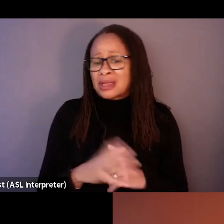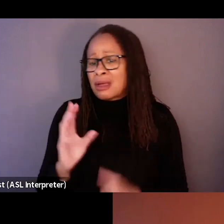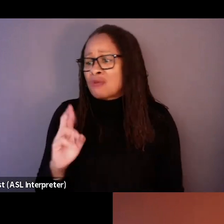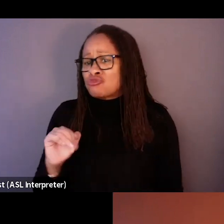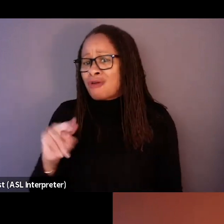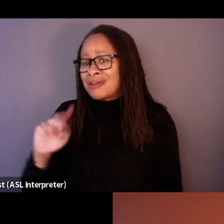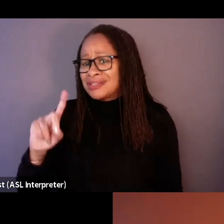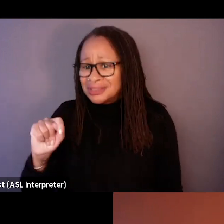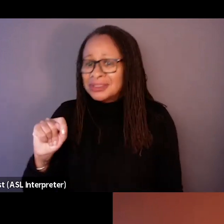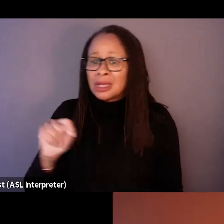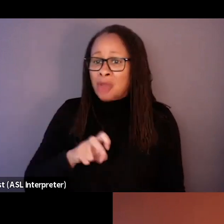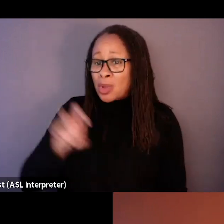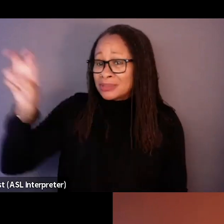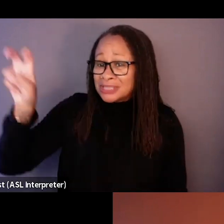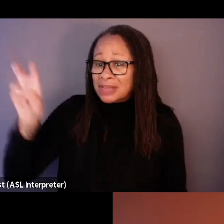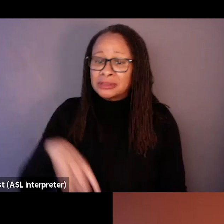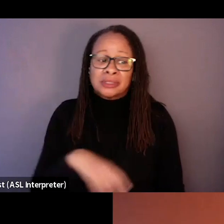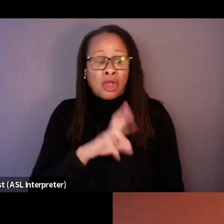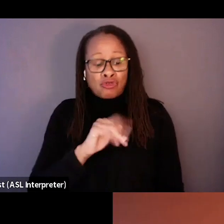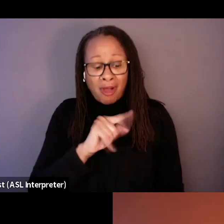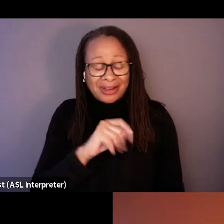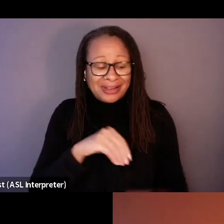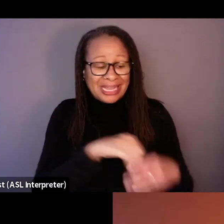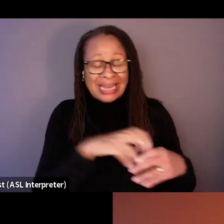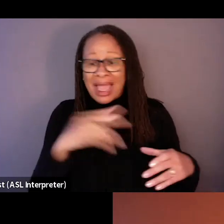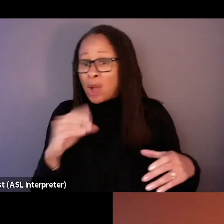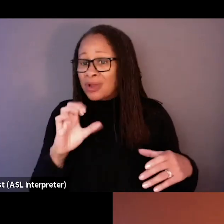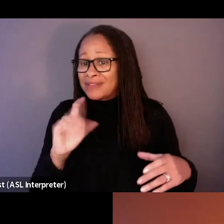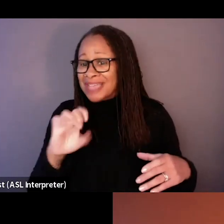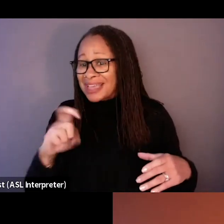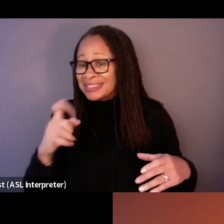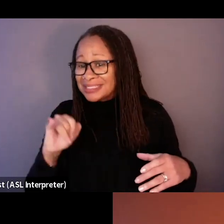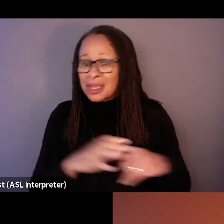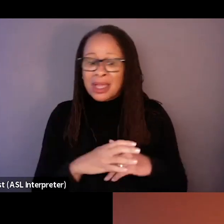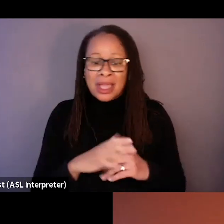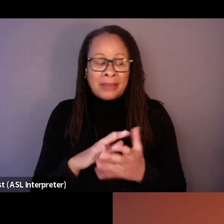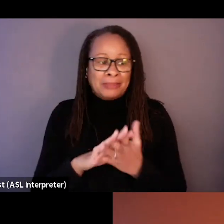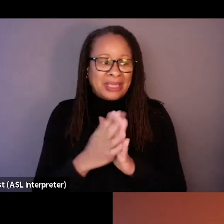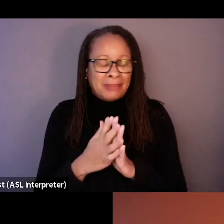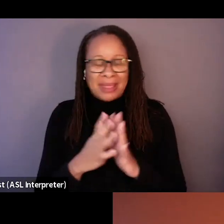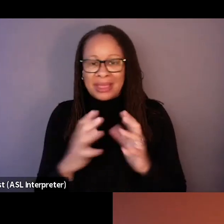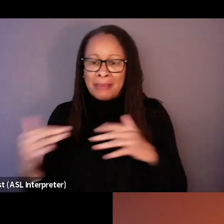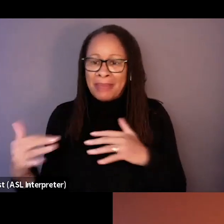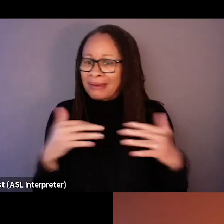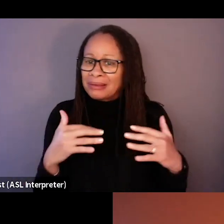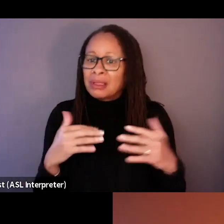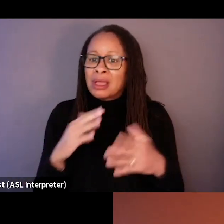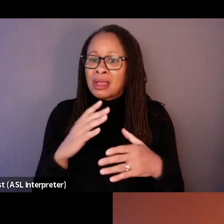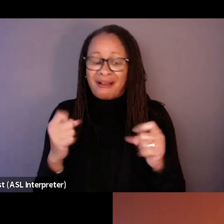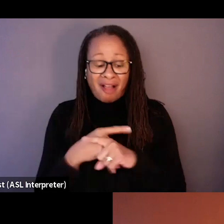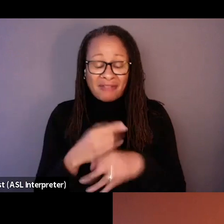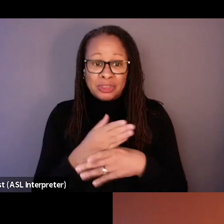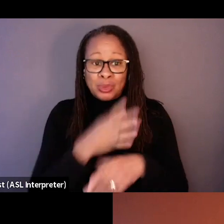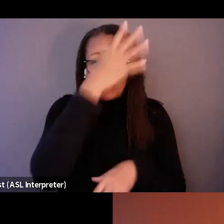a taxi, getting home, uh, became, um, a matter of, uh, a battle, conflict between men and time, because